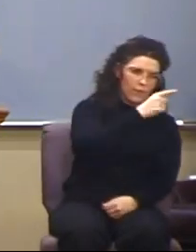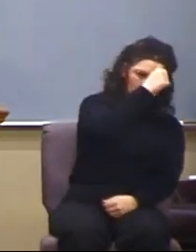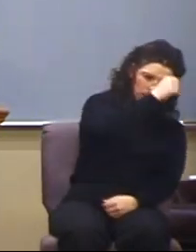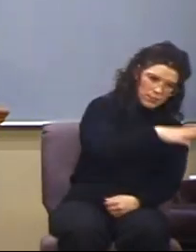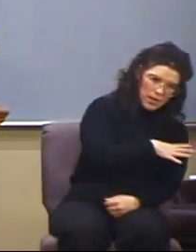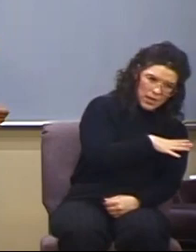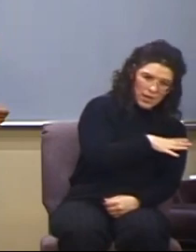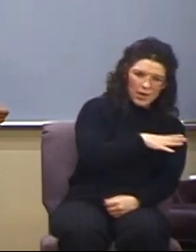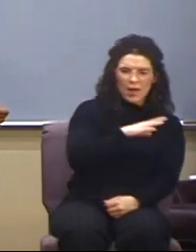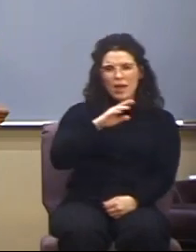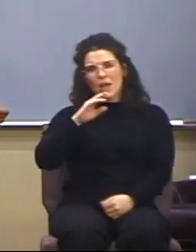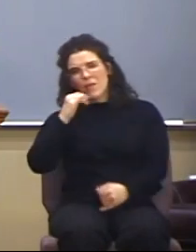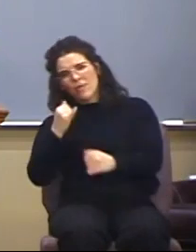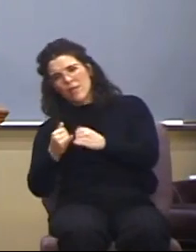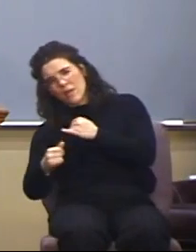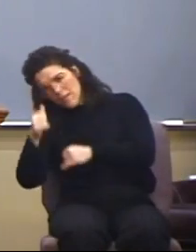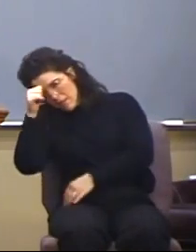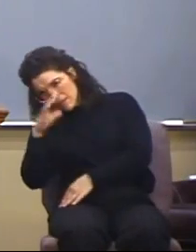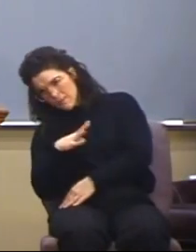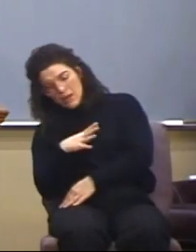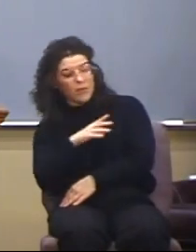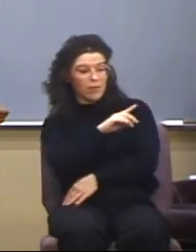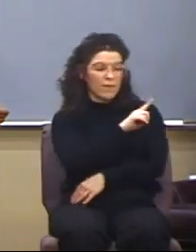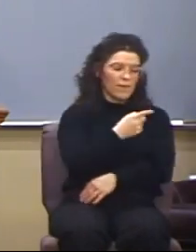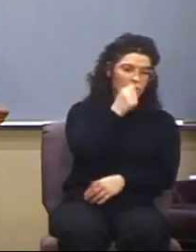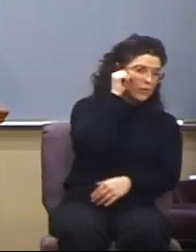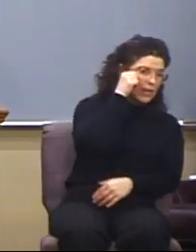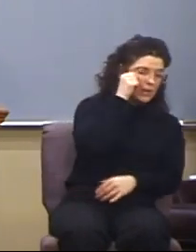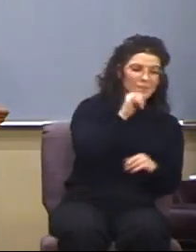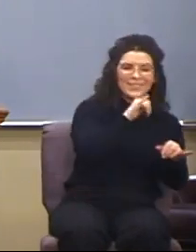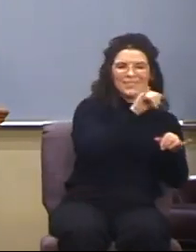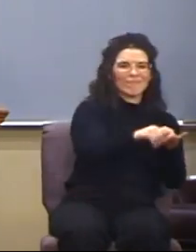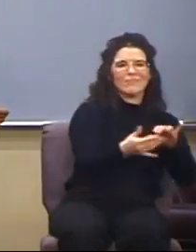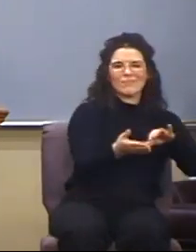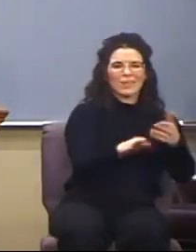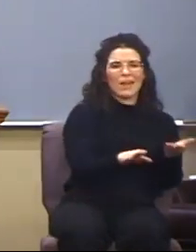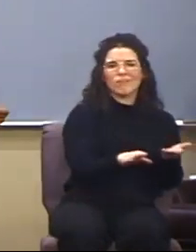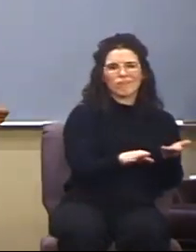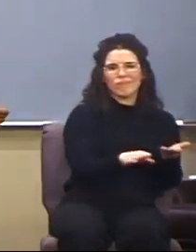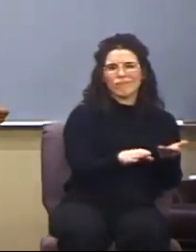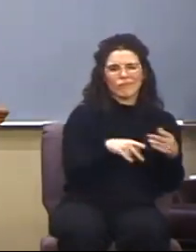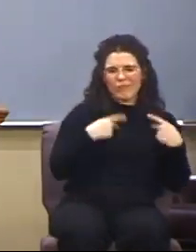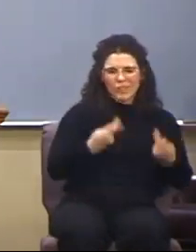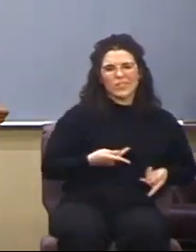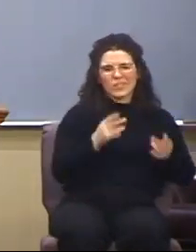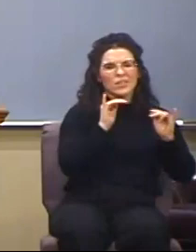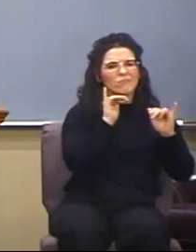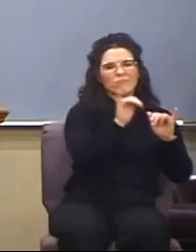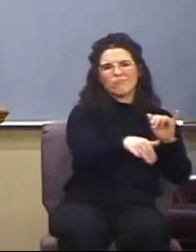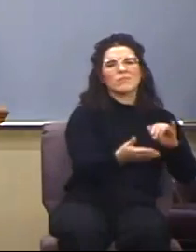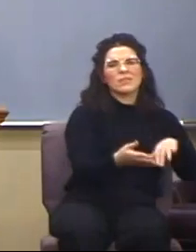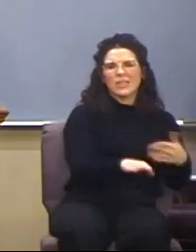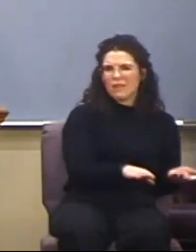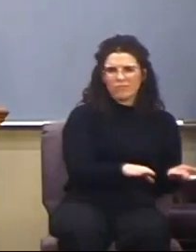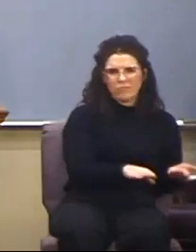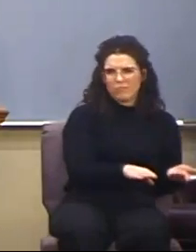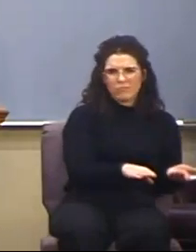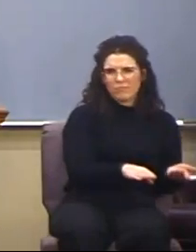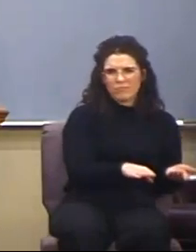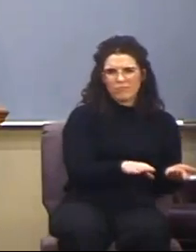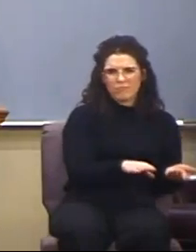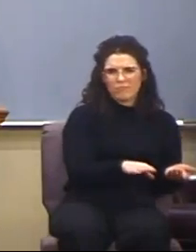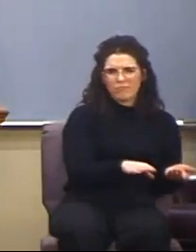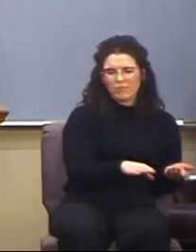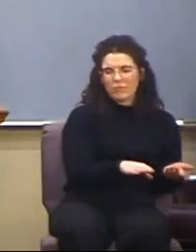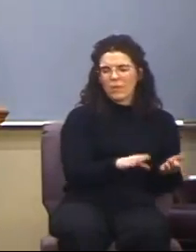he died and he remains dead physically. The distinguishing characteristic regarding Jesus Christ is, wait a minute,